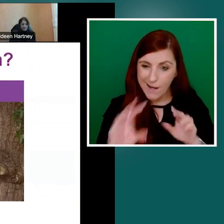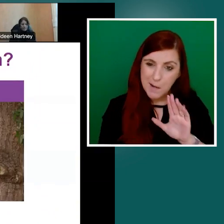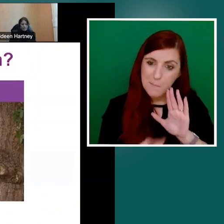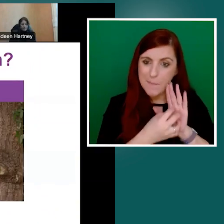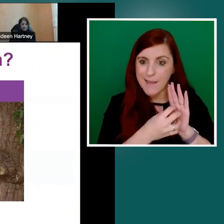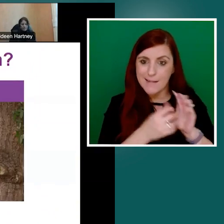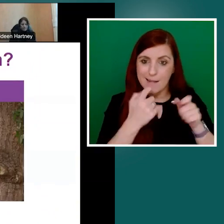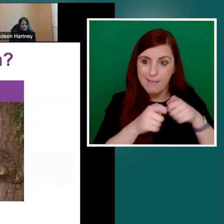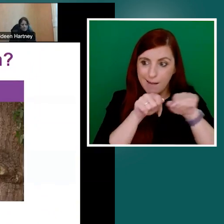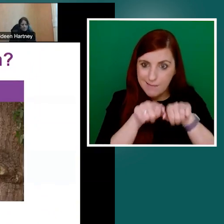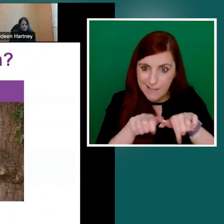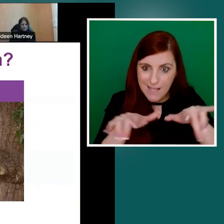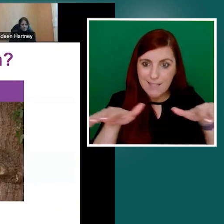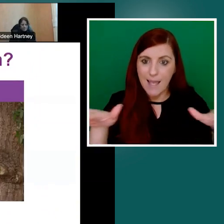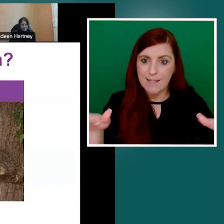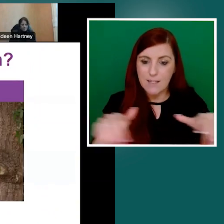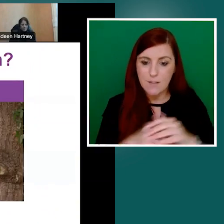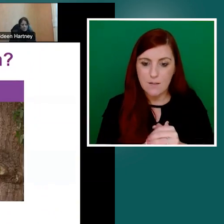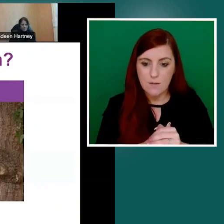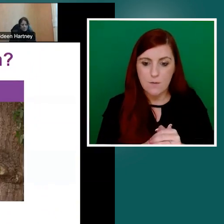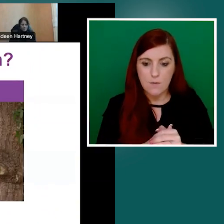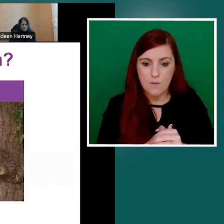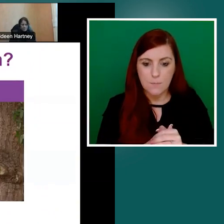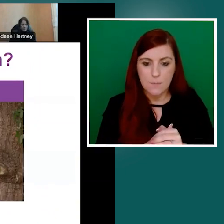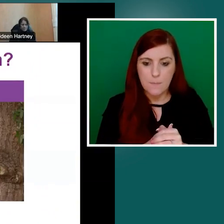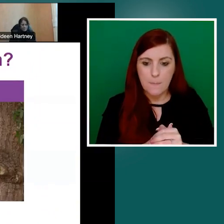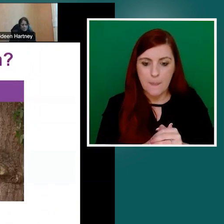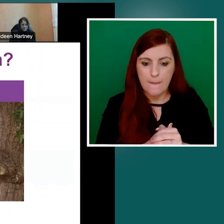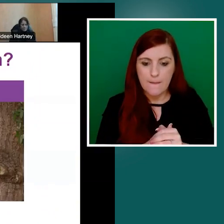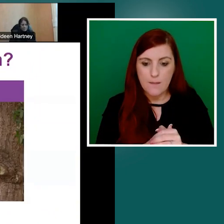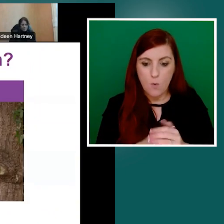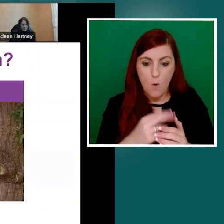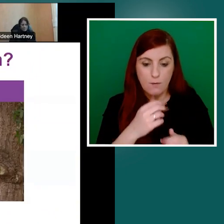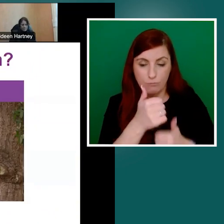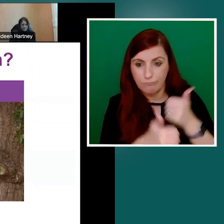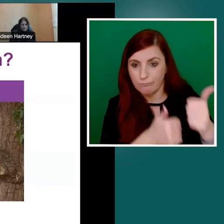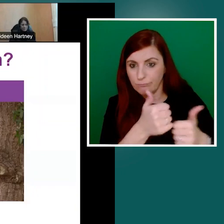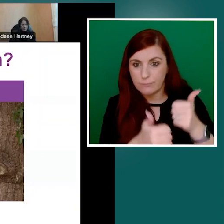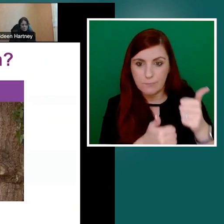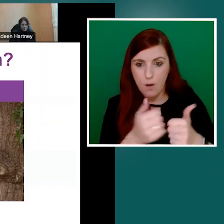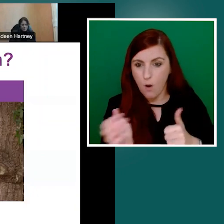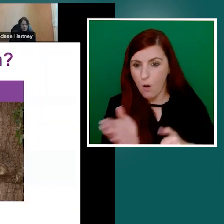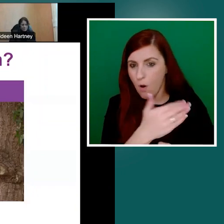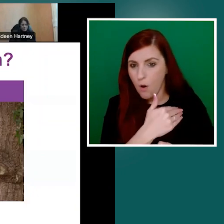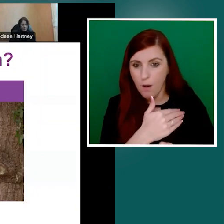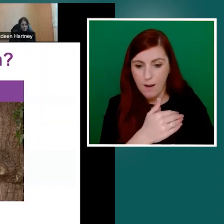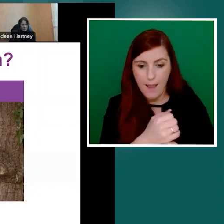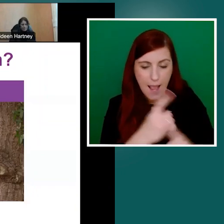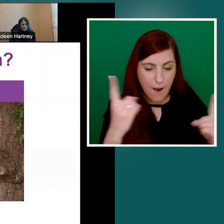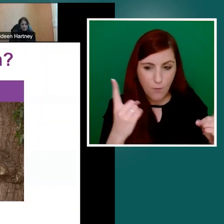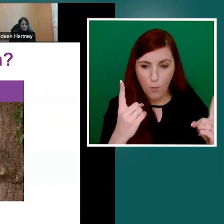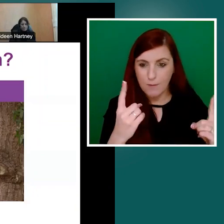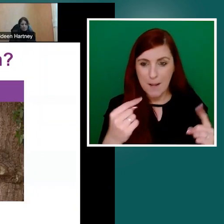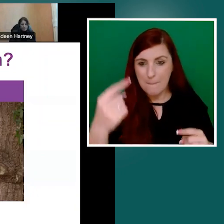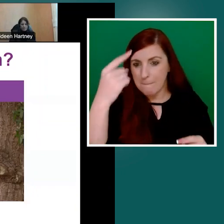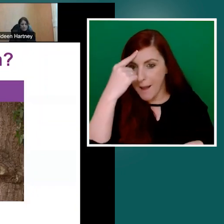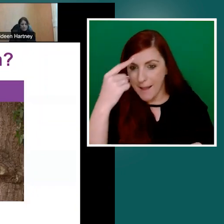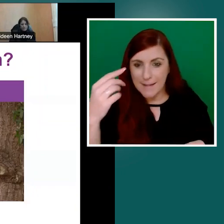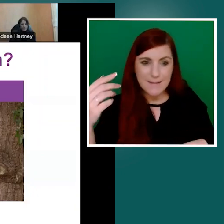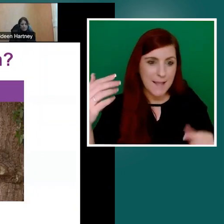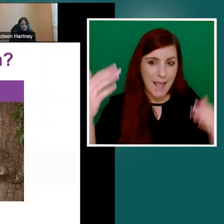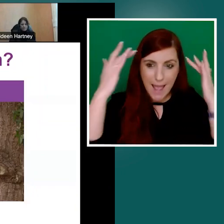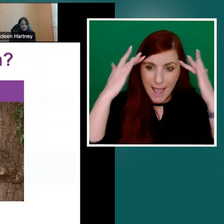all the hands and heads, mouths and minds that went into producing this toolkit. Thank you all for listening and ask you